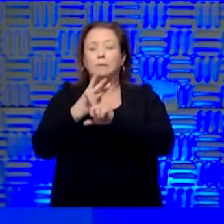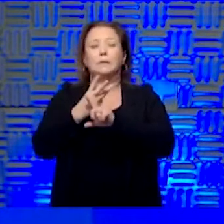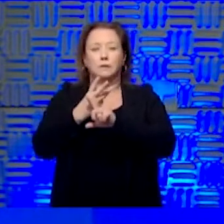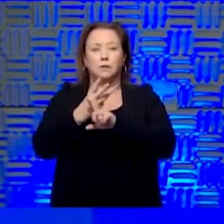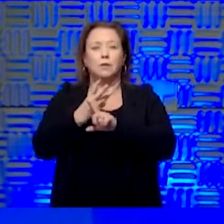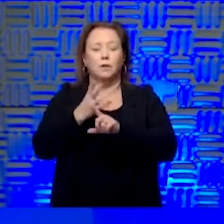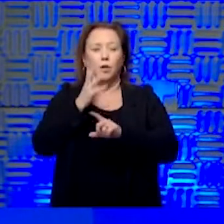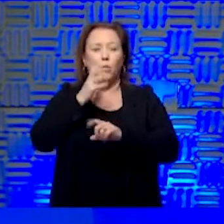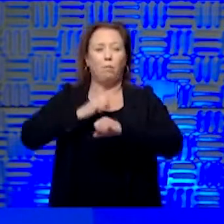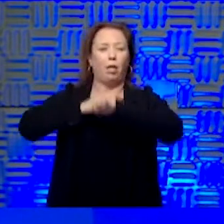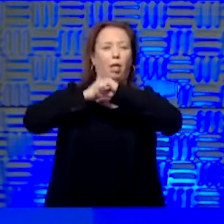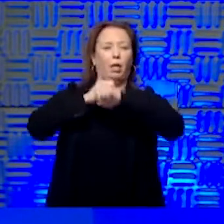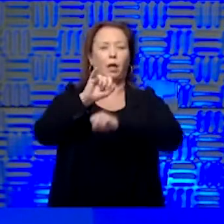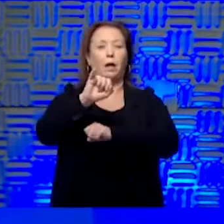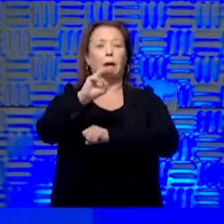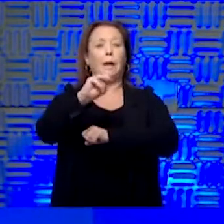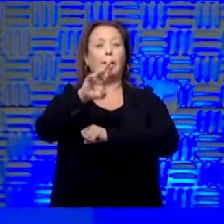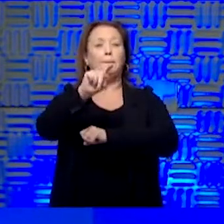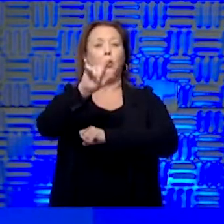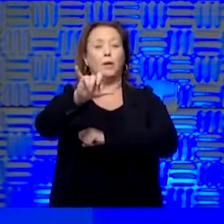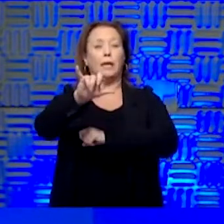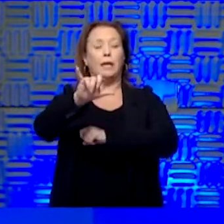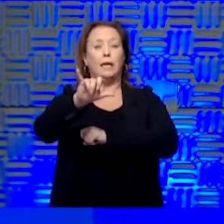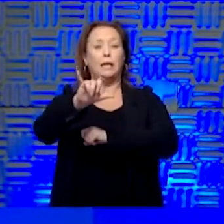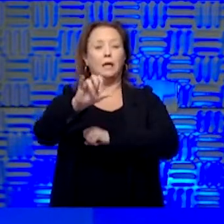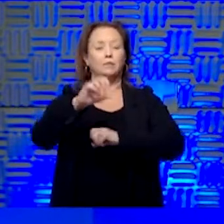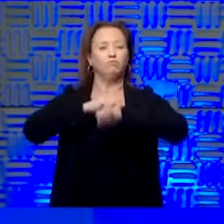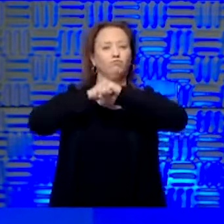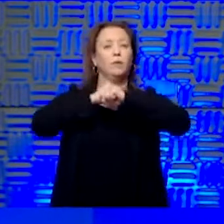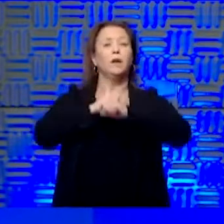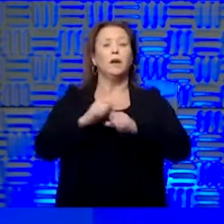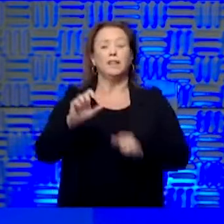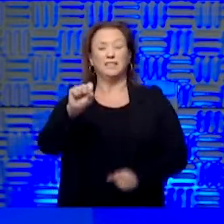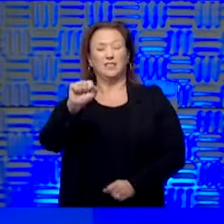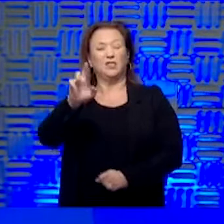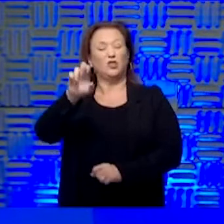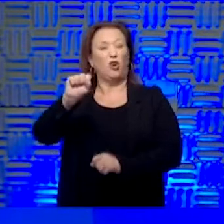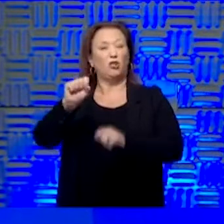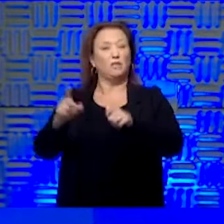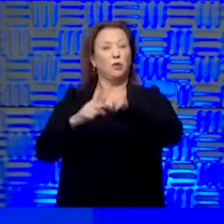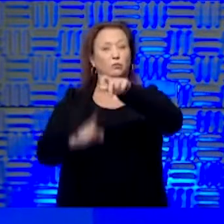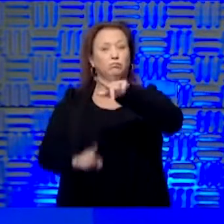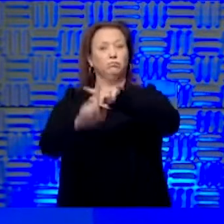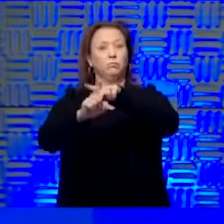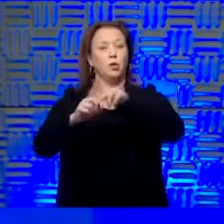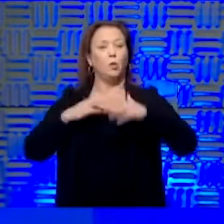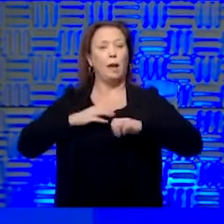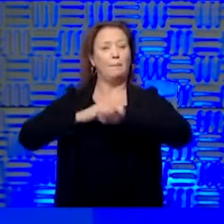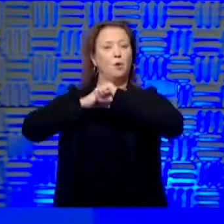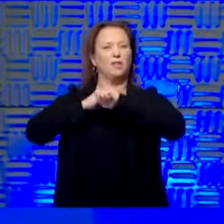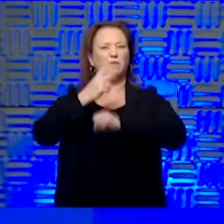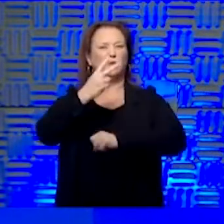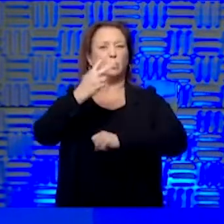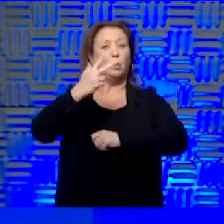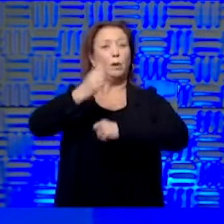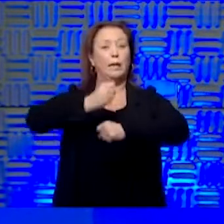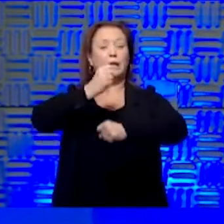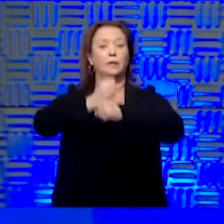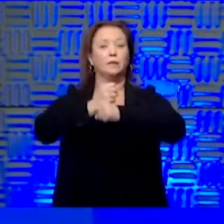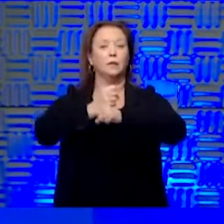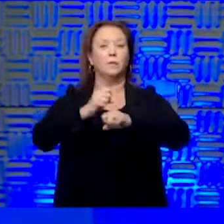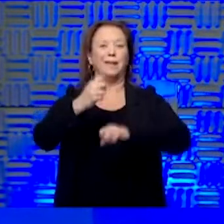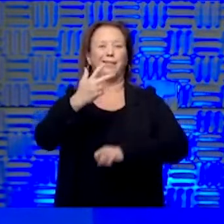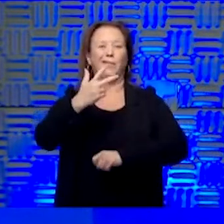certainly have immunity. We know that the first SARS, you're able to have antibodies for two or three years, and then after that, the antibodies